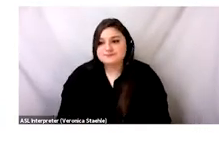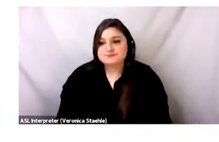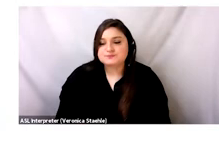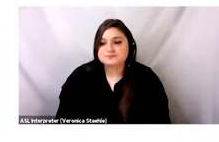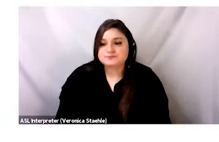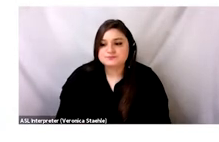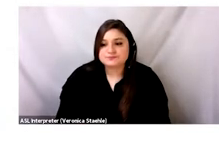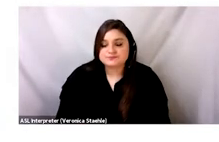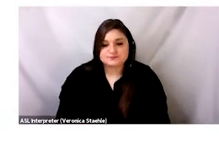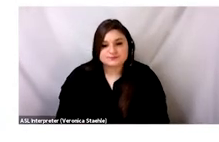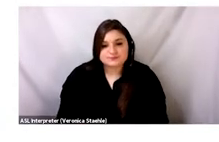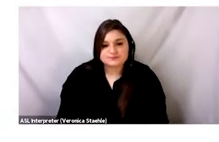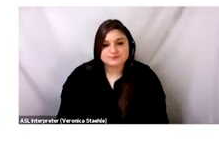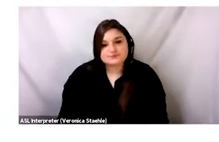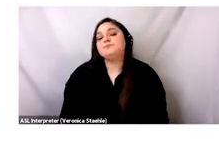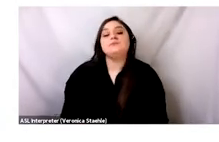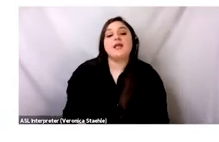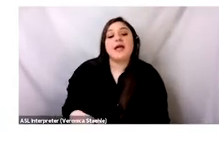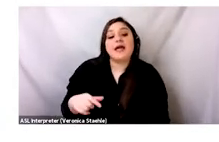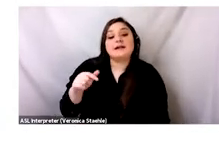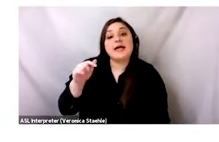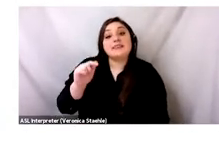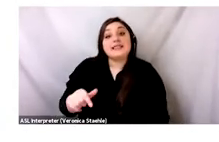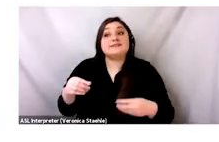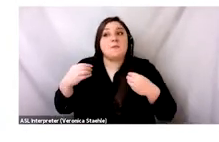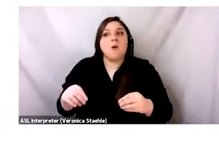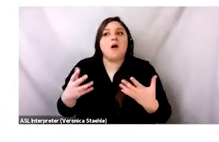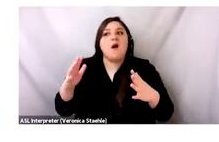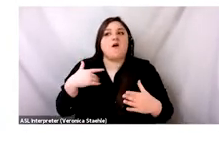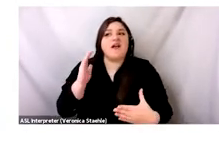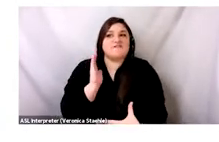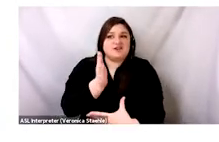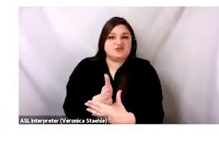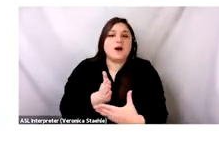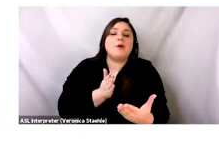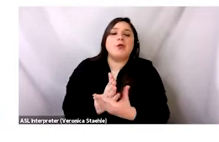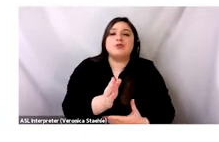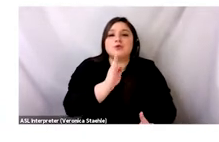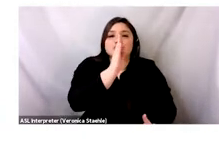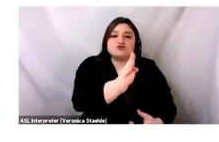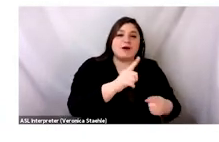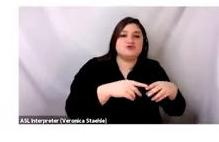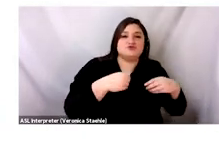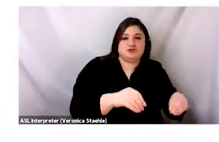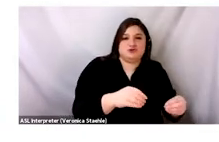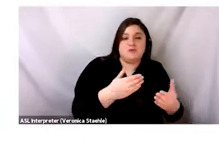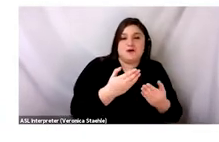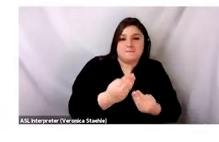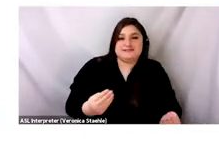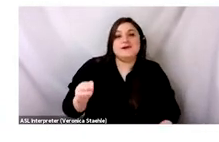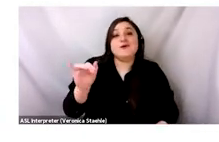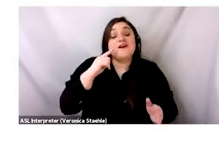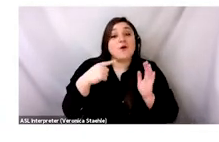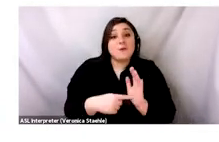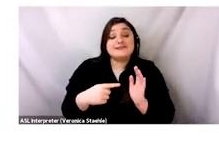mattress industry. And I mention this because this market has basically been disrupted by direct-to-consumer mattress